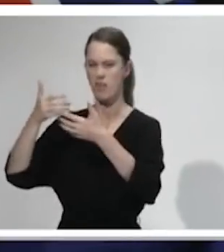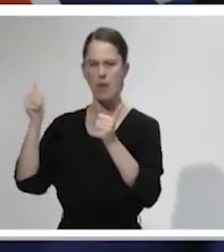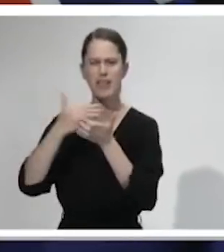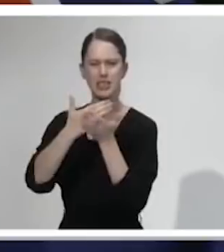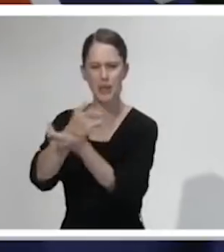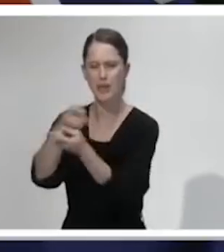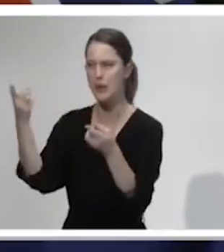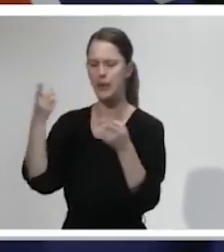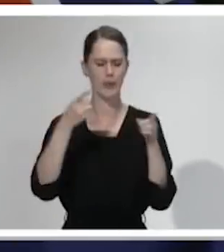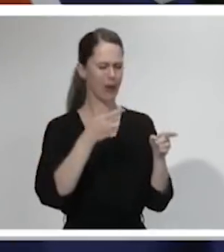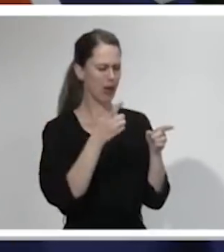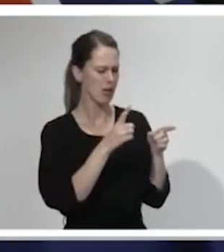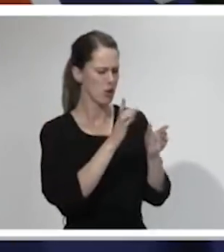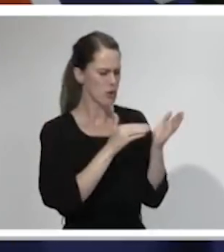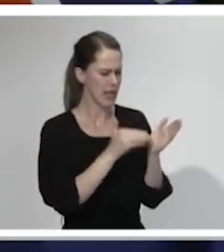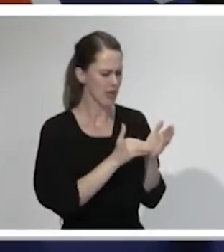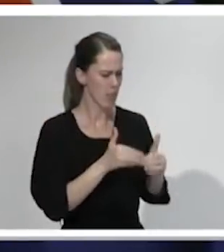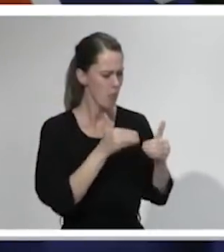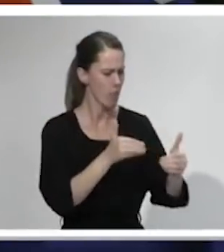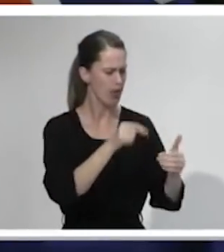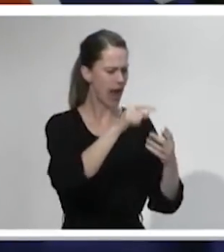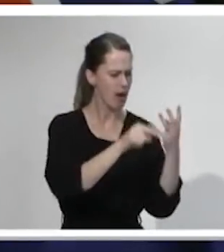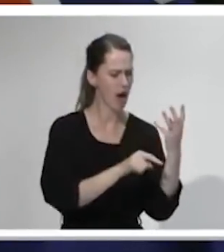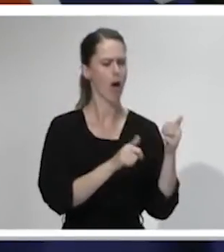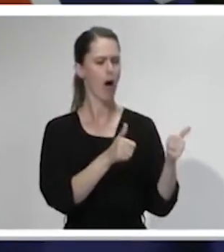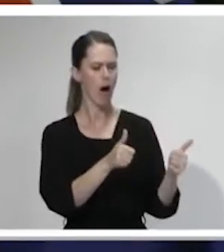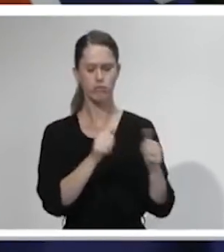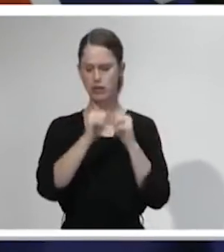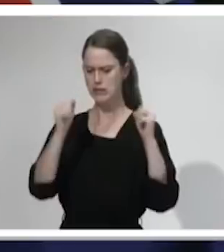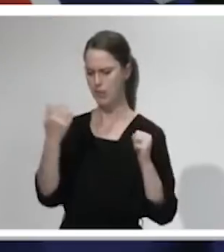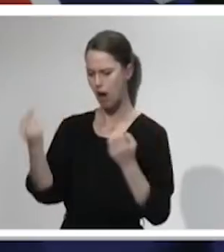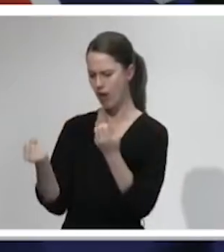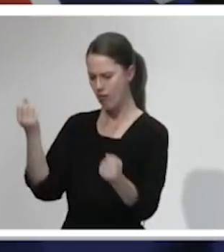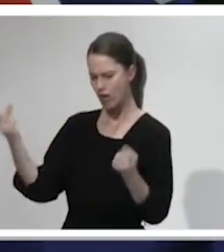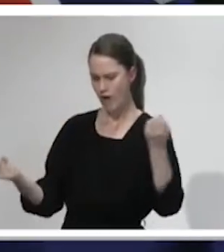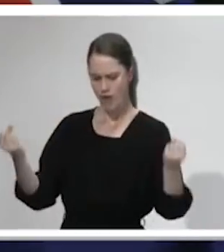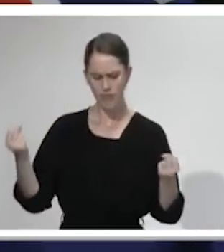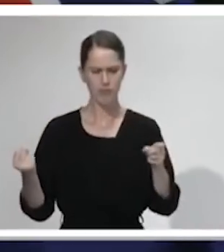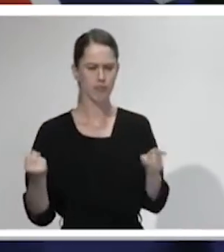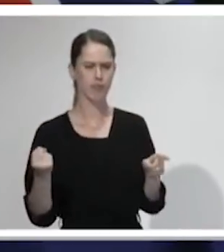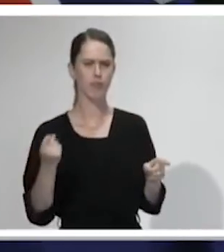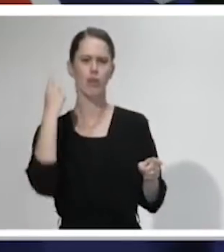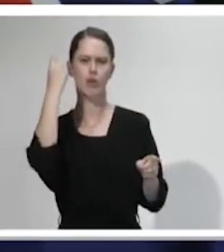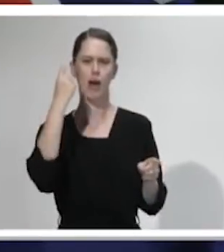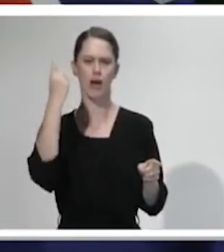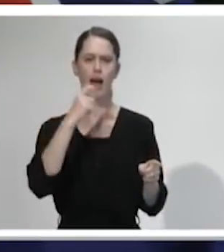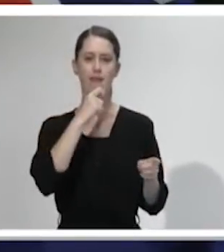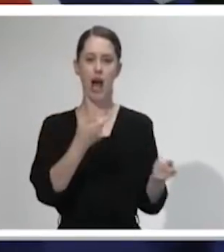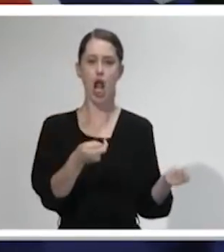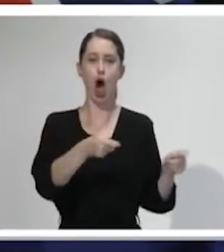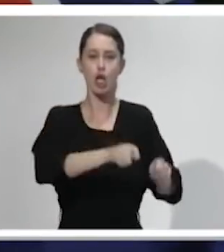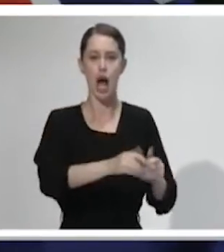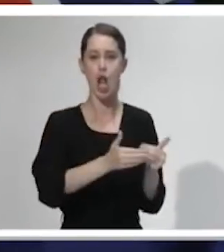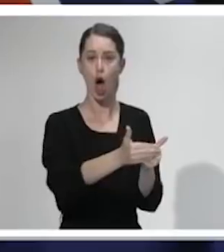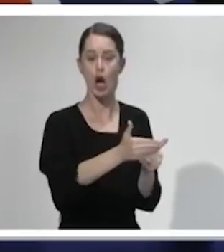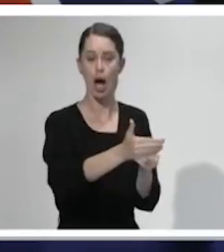We looked at the gains we have made in our results, but also our systems. We considered that the longer we are in lockdown, the